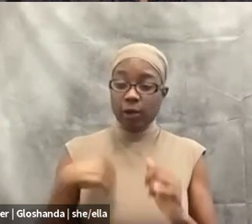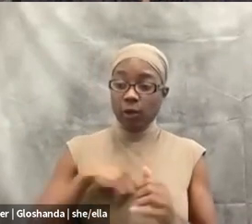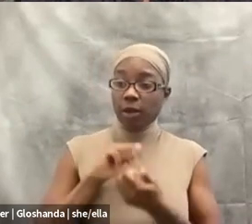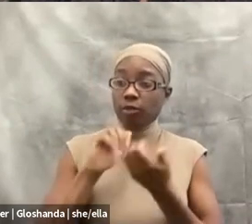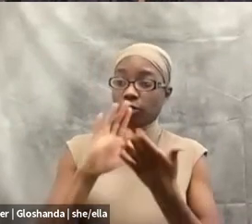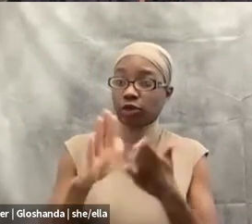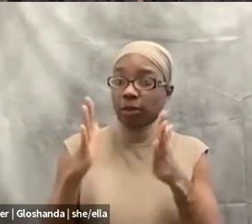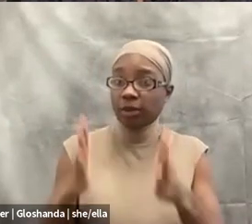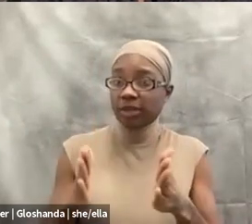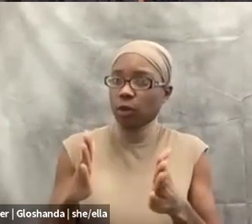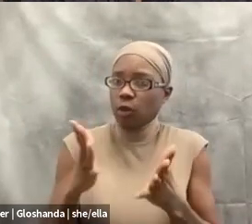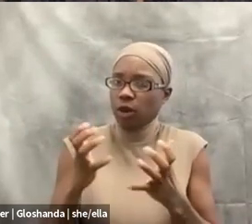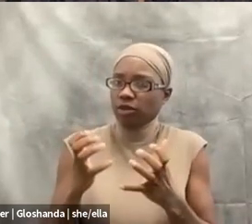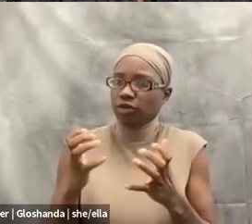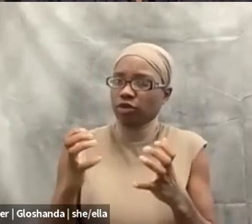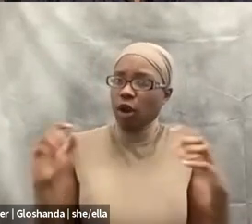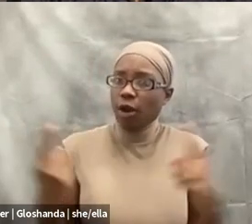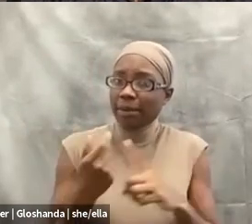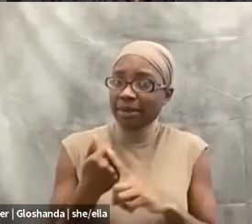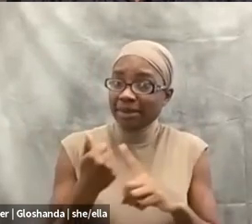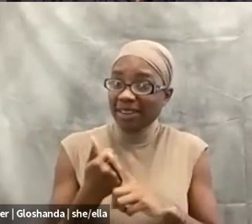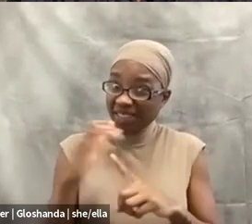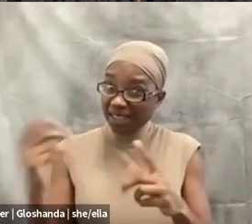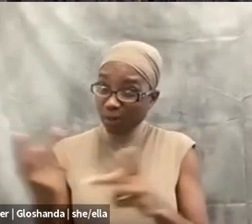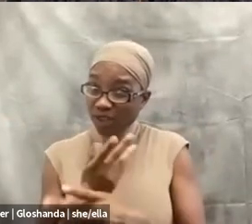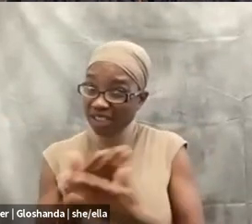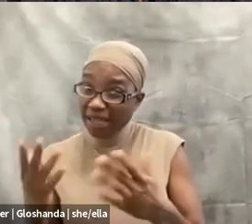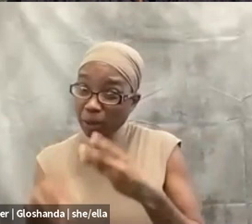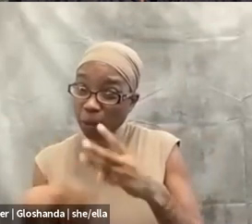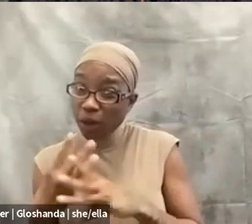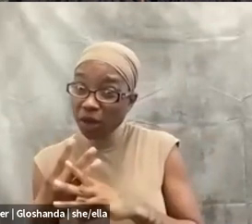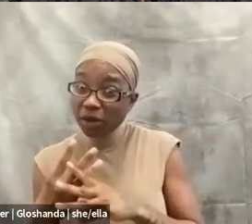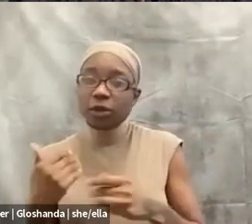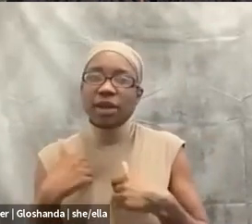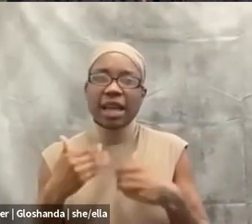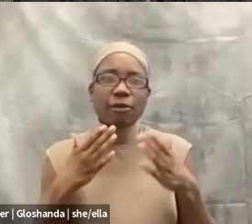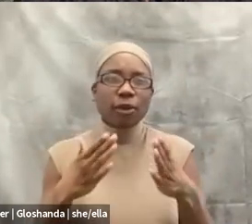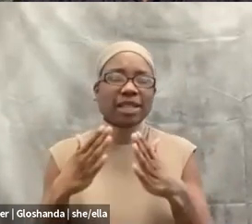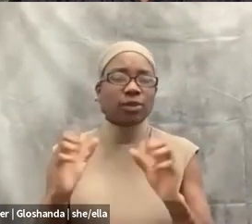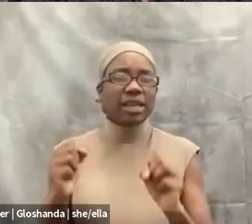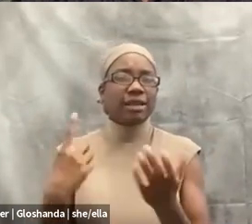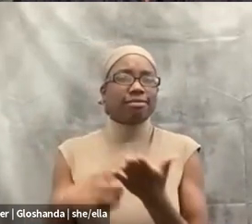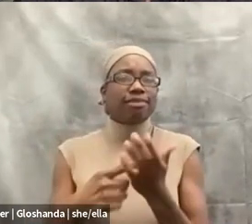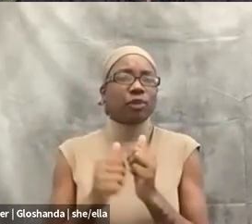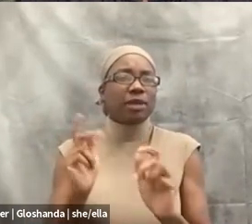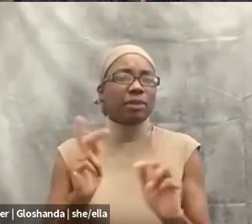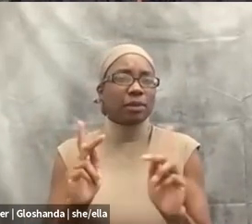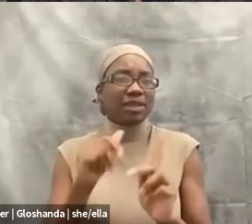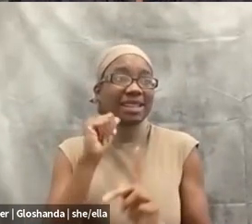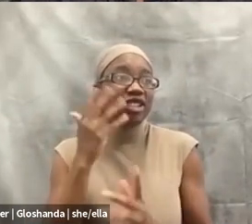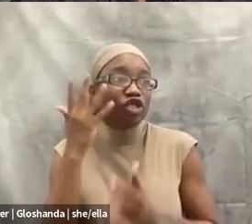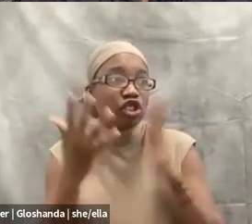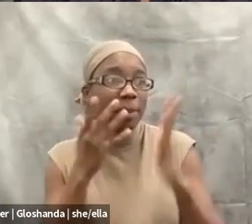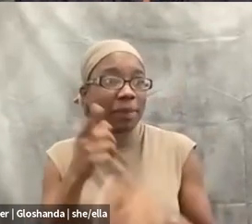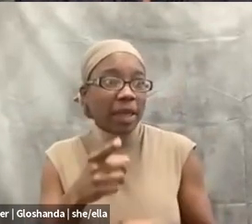in the world that they want to harm themselves? Is there a way to talk to folks in a way that's not shaming or not saying like everything you're thinking about the world or yourself